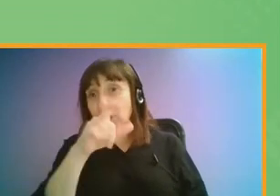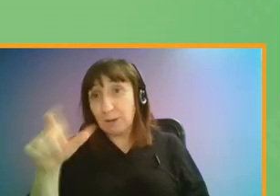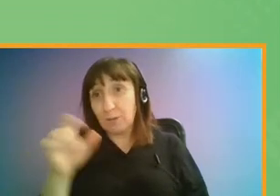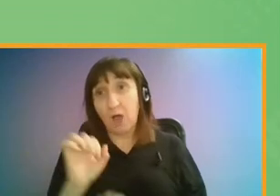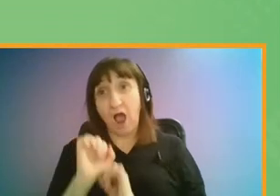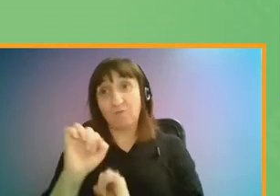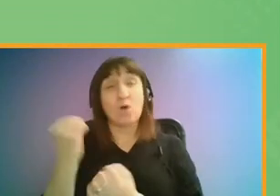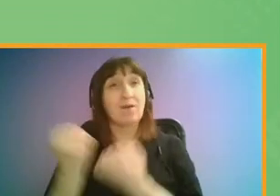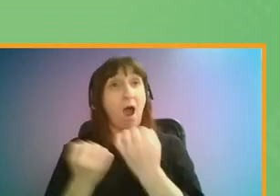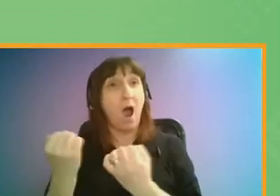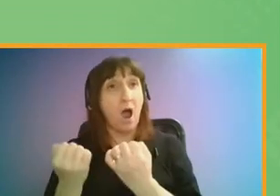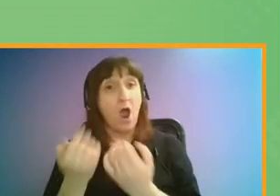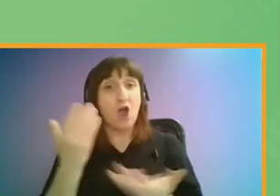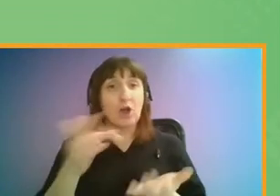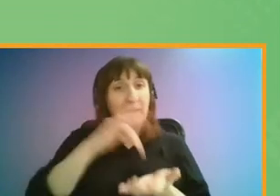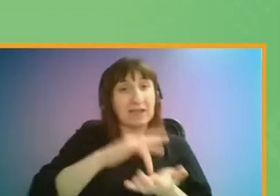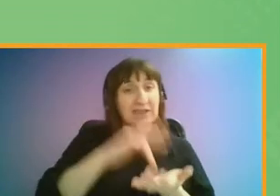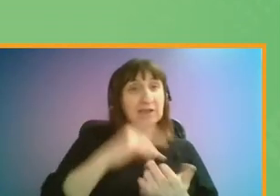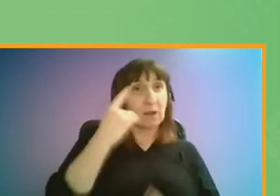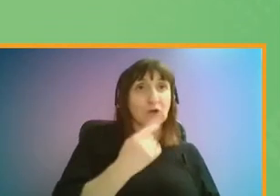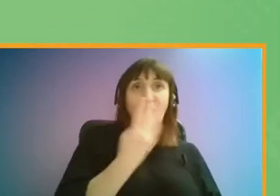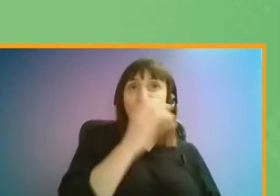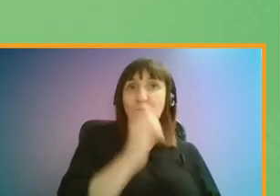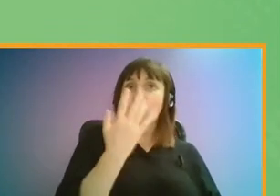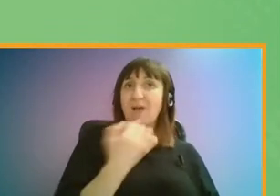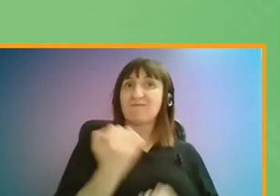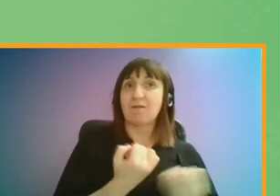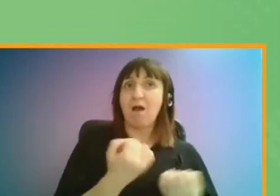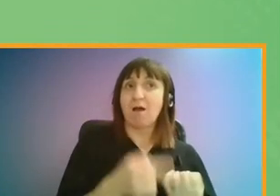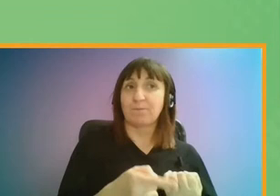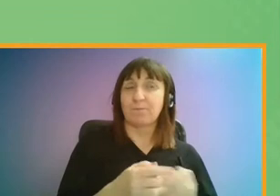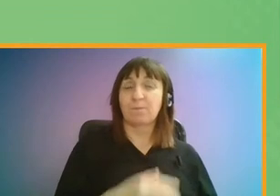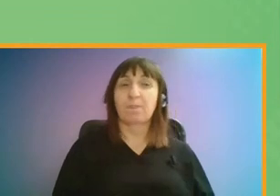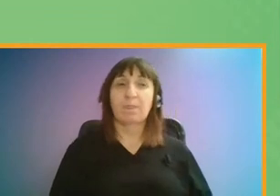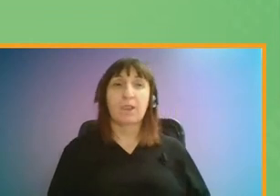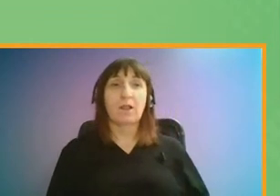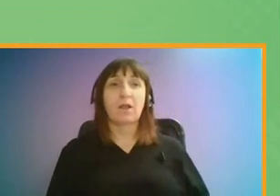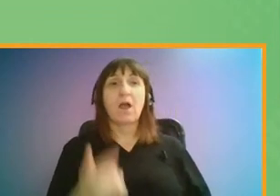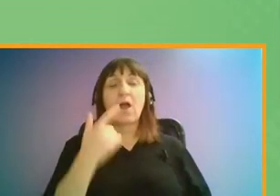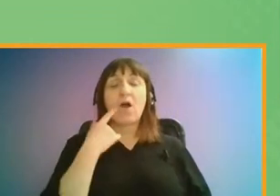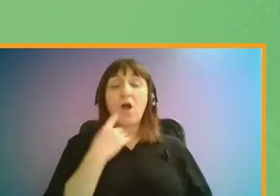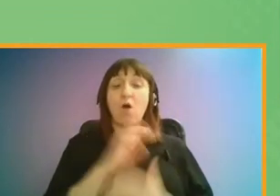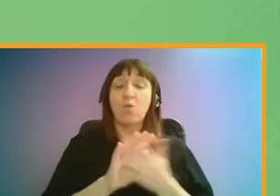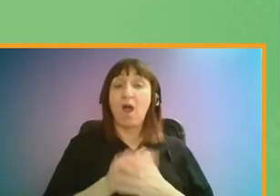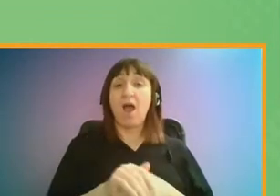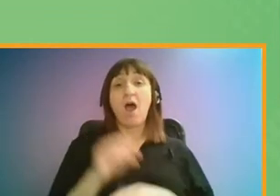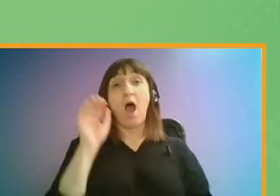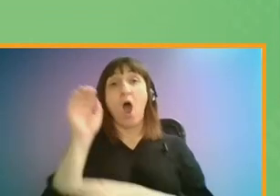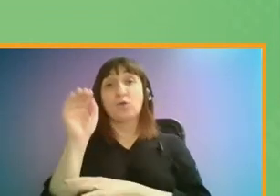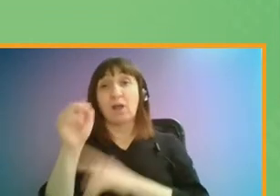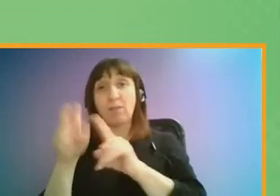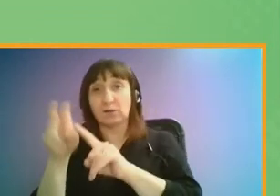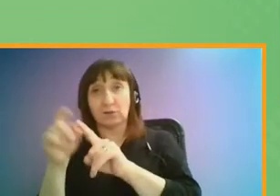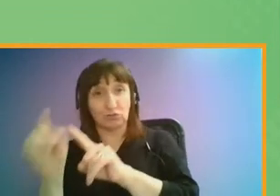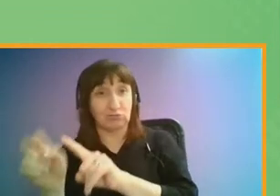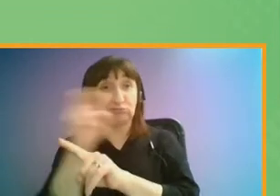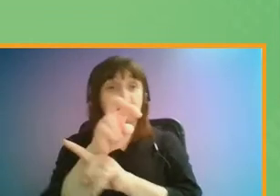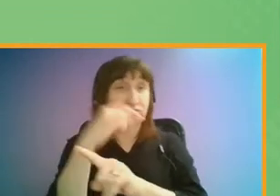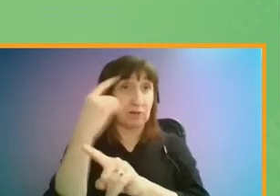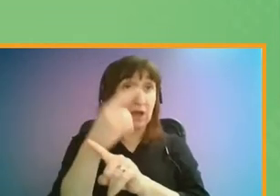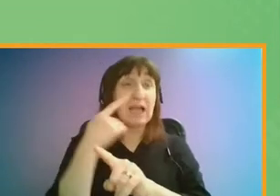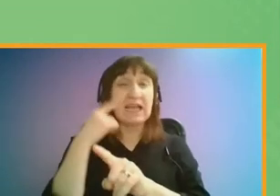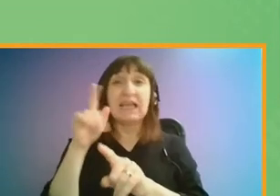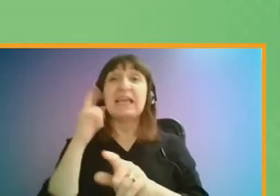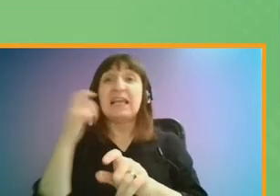car compared to only 40% in inner London. When travelling from one part of Outer London to another it is often easier to travel into